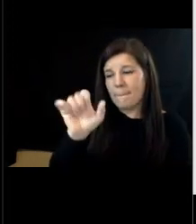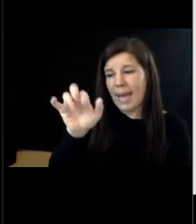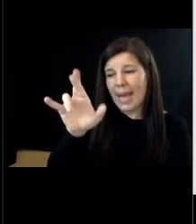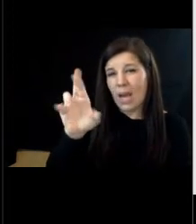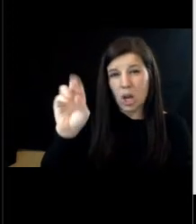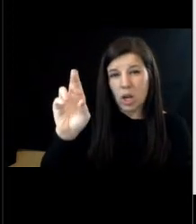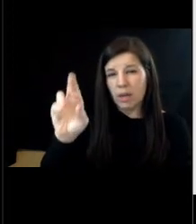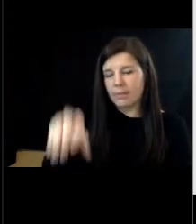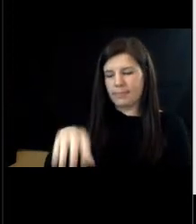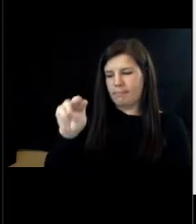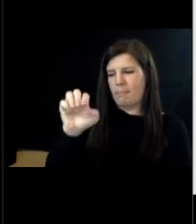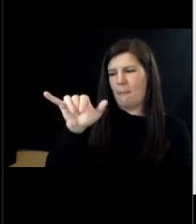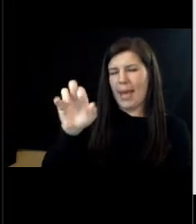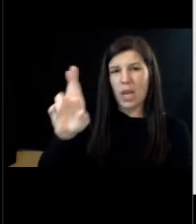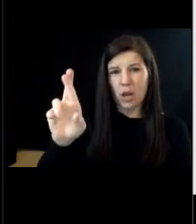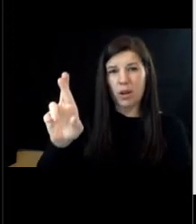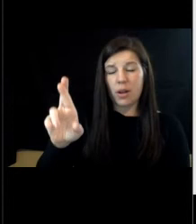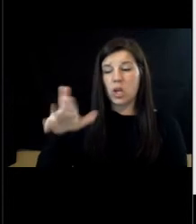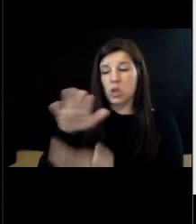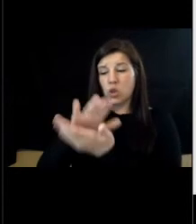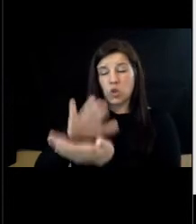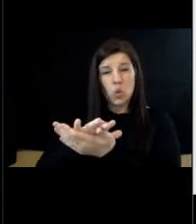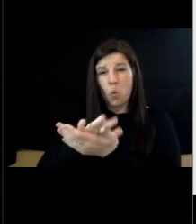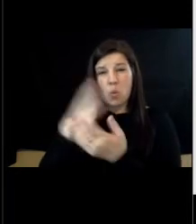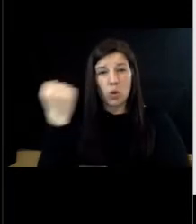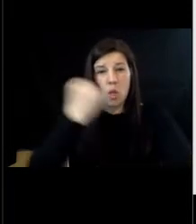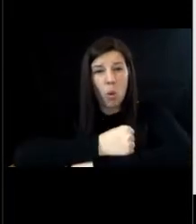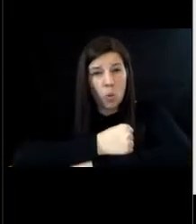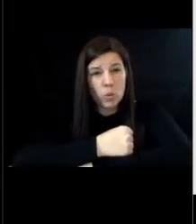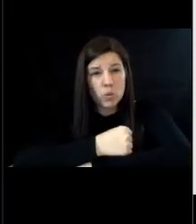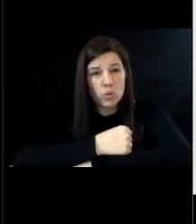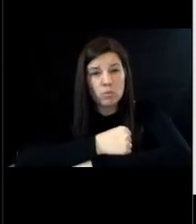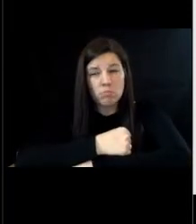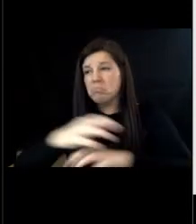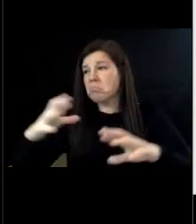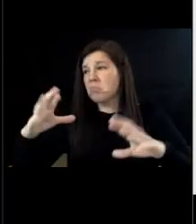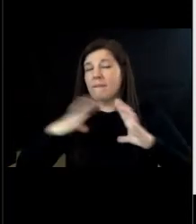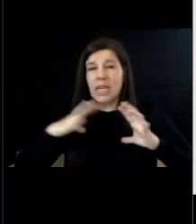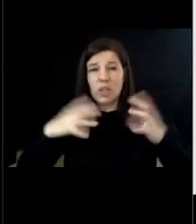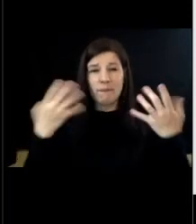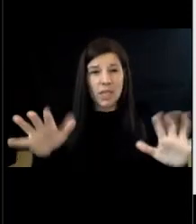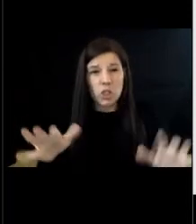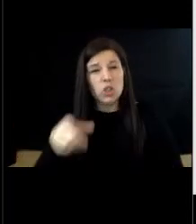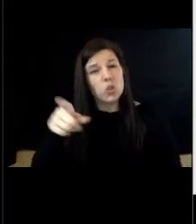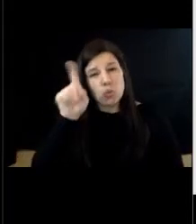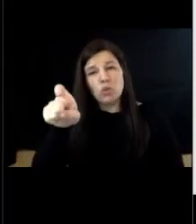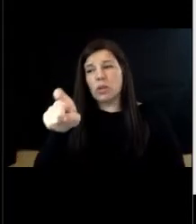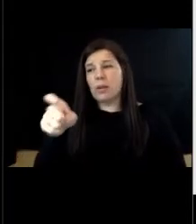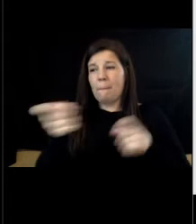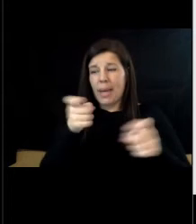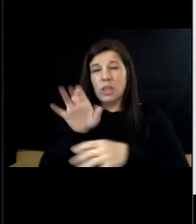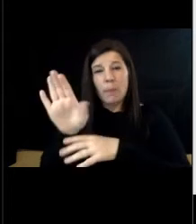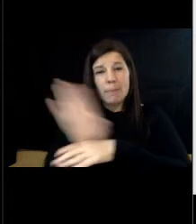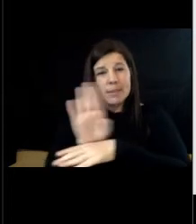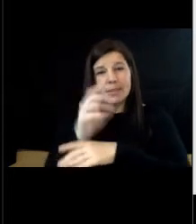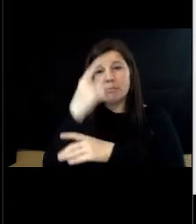is over the school is closed so you should be on your business handling your business because we want